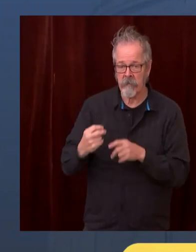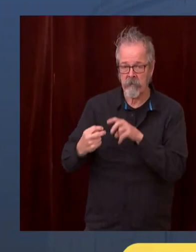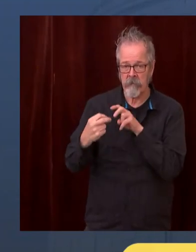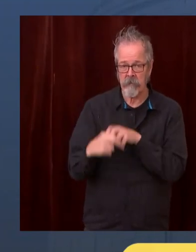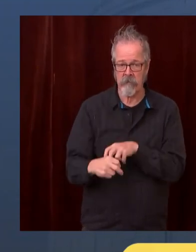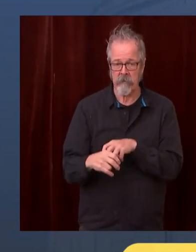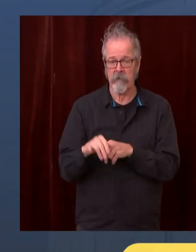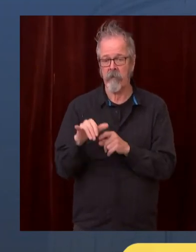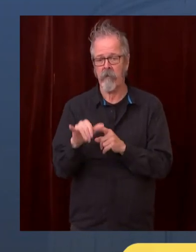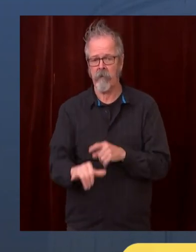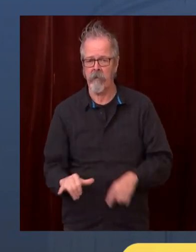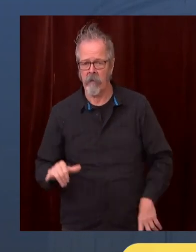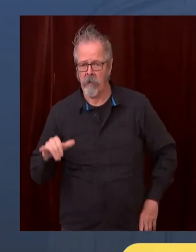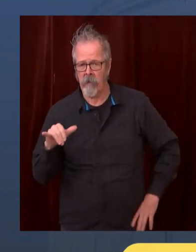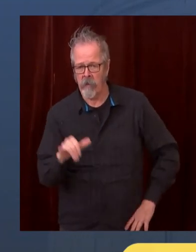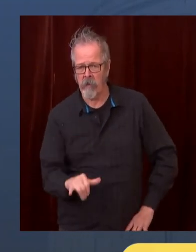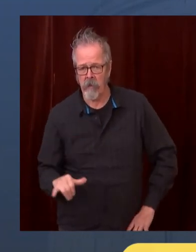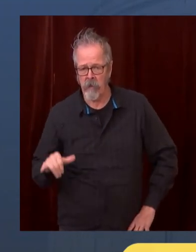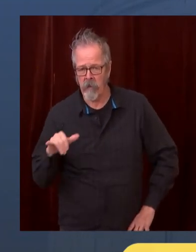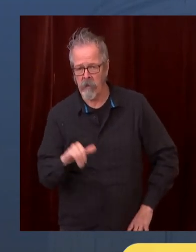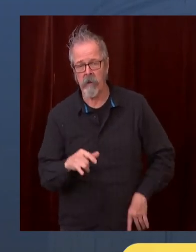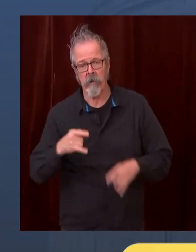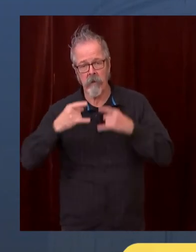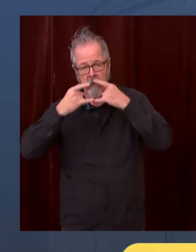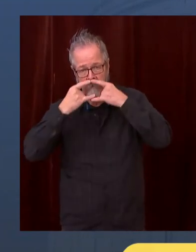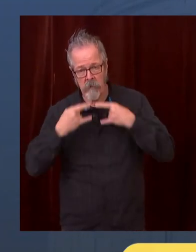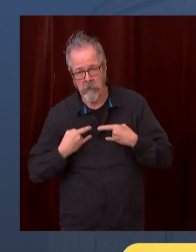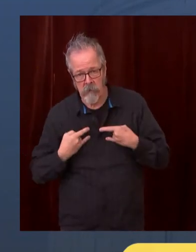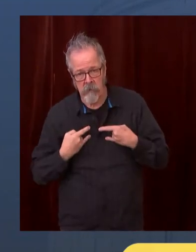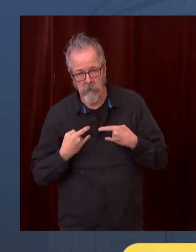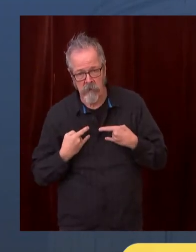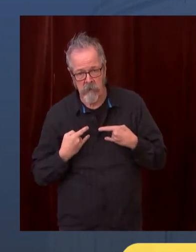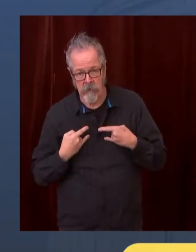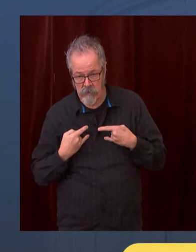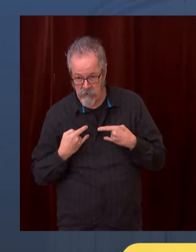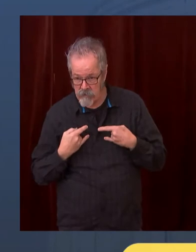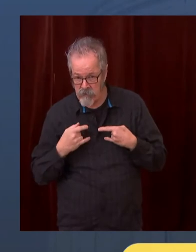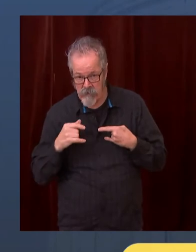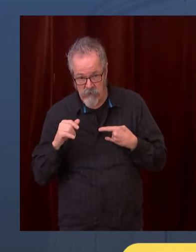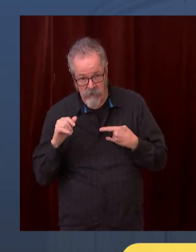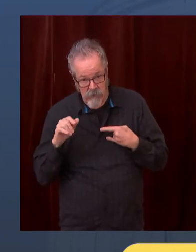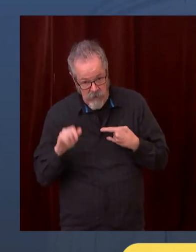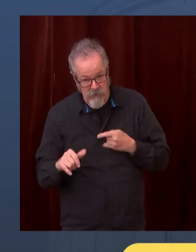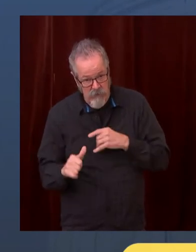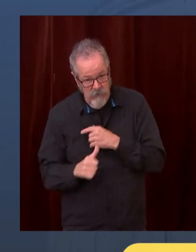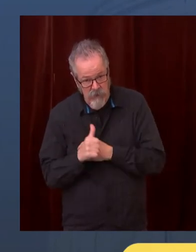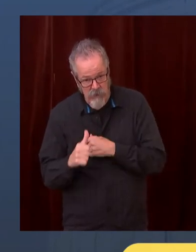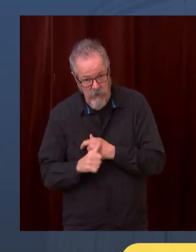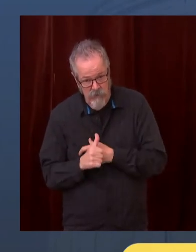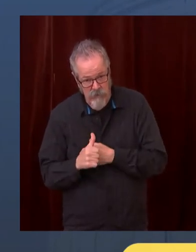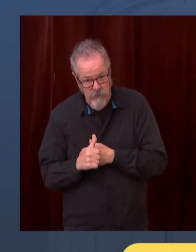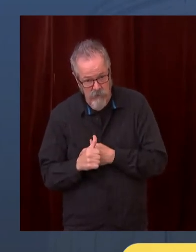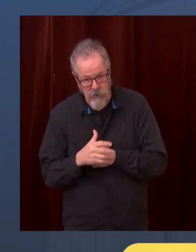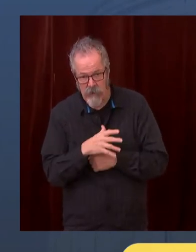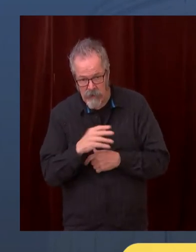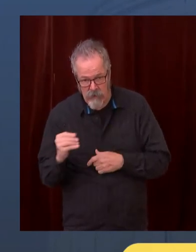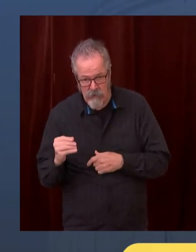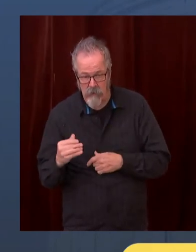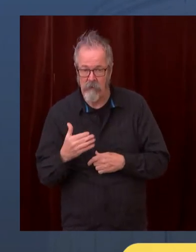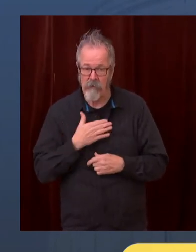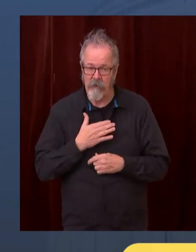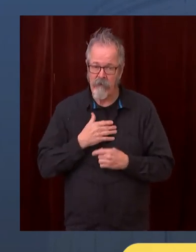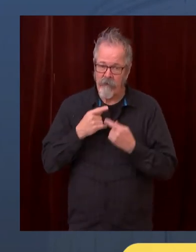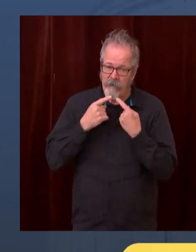imposes a legal requirement to not do that in any setting right now. Restaurants, homes, cafeterias,